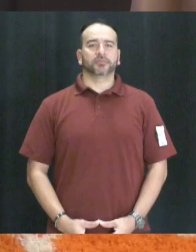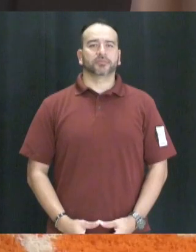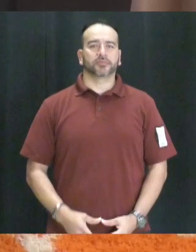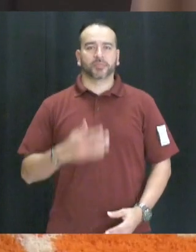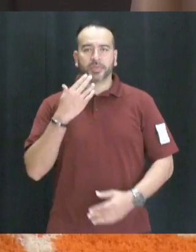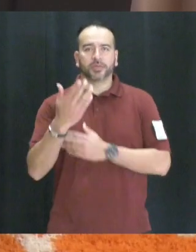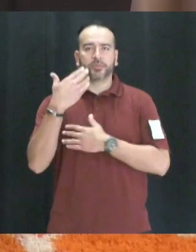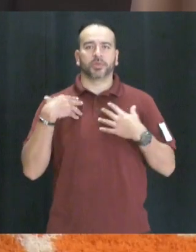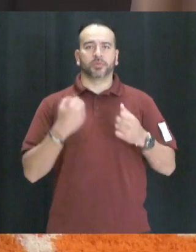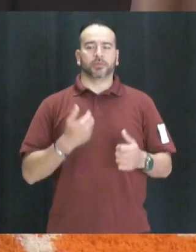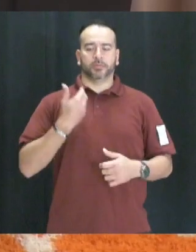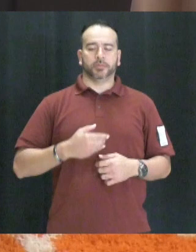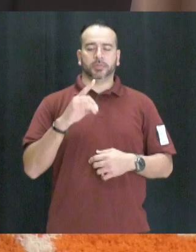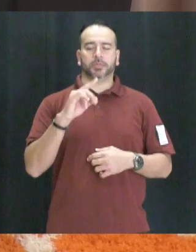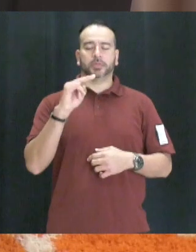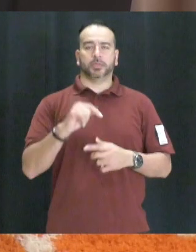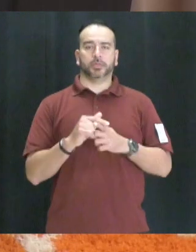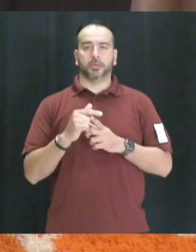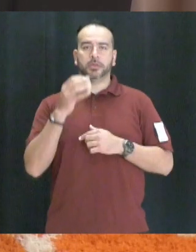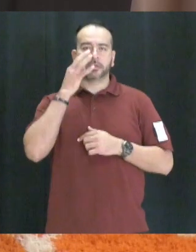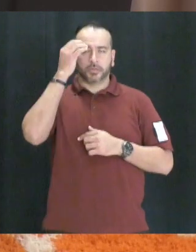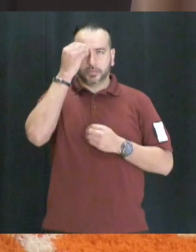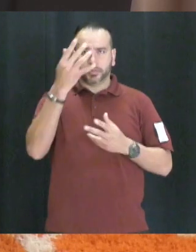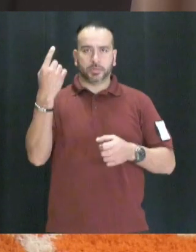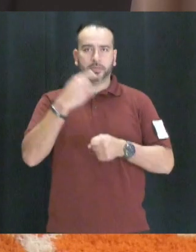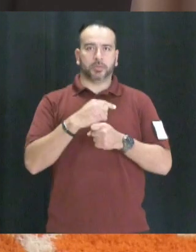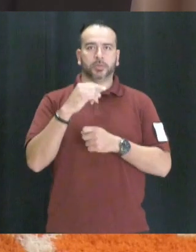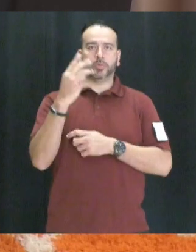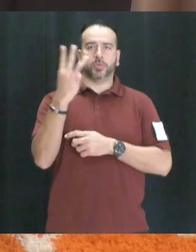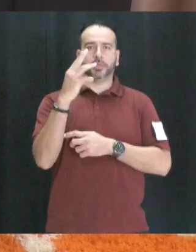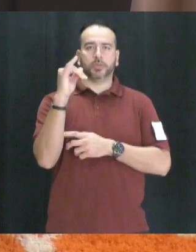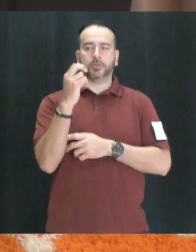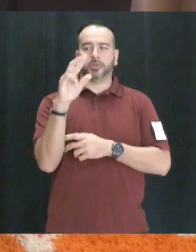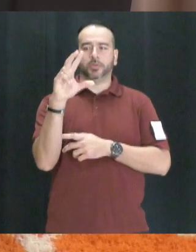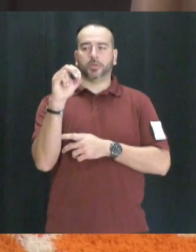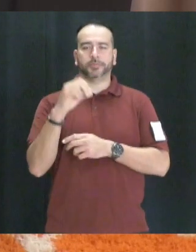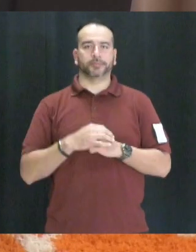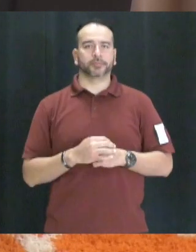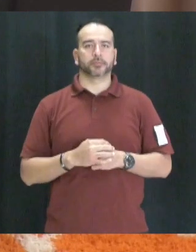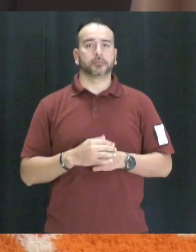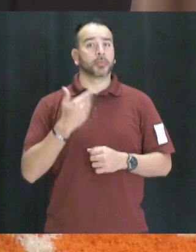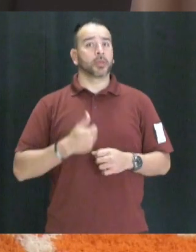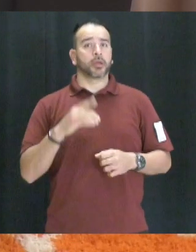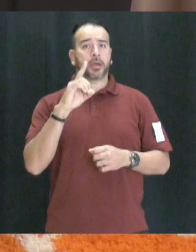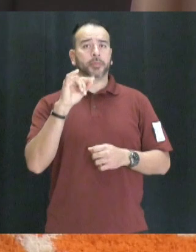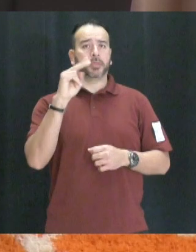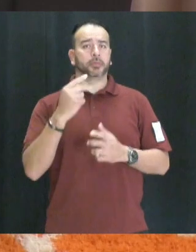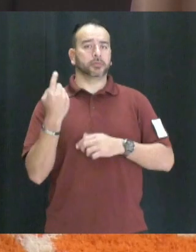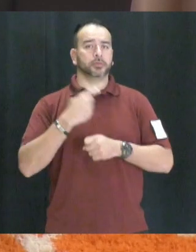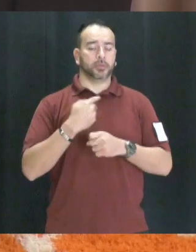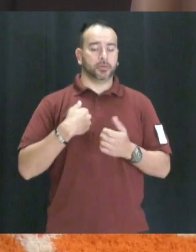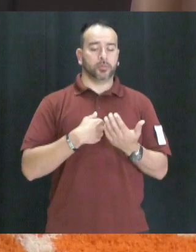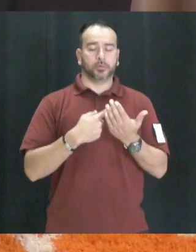Good morning Braves. I'm Danielle and here's your Brave TV news. Today is Wednesday, January 30th. And I'm Dylan. Today